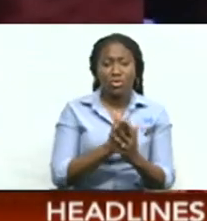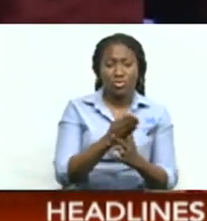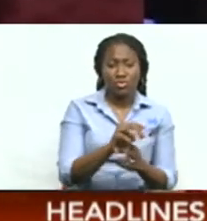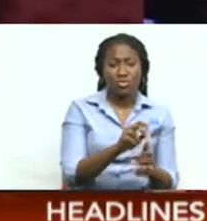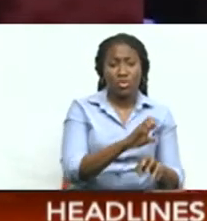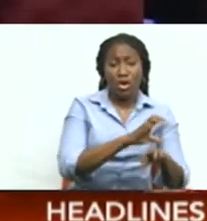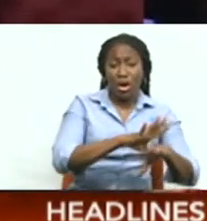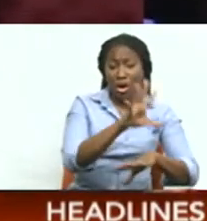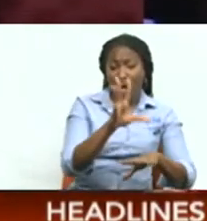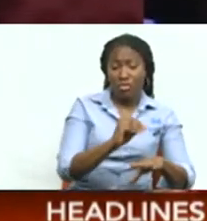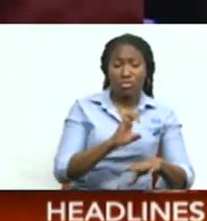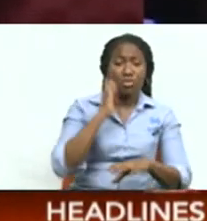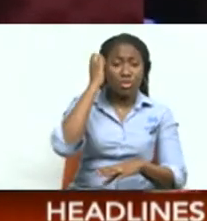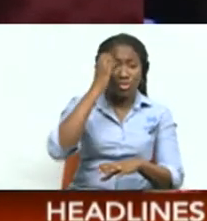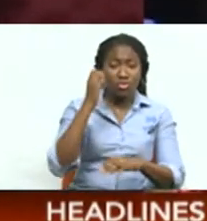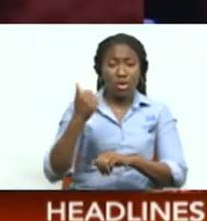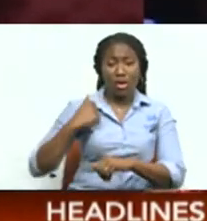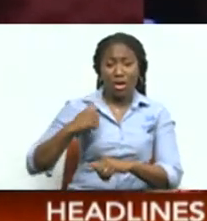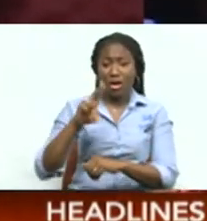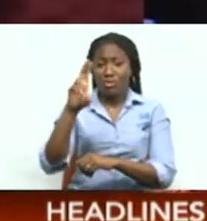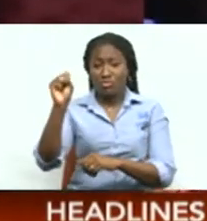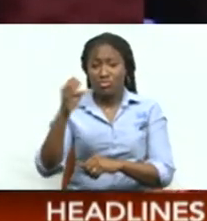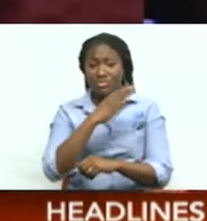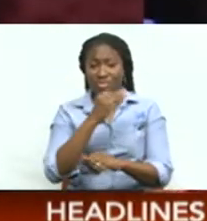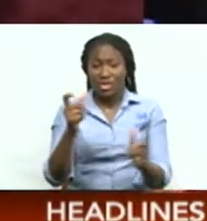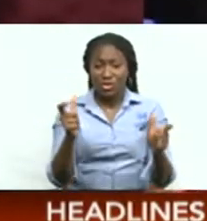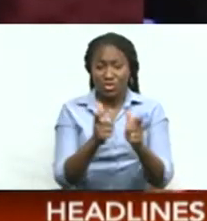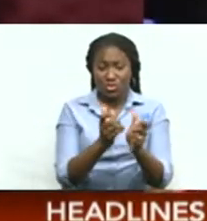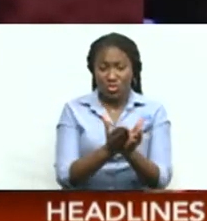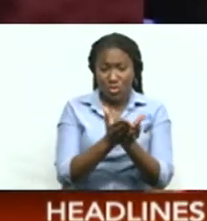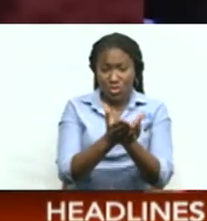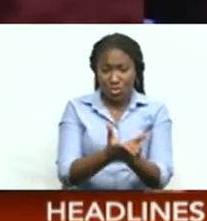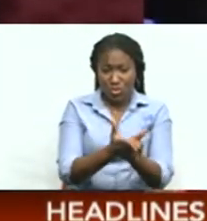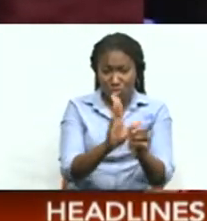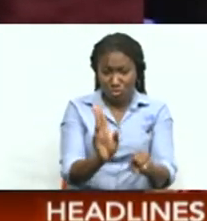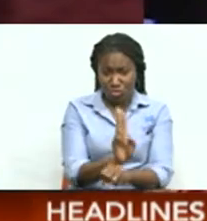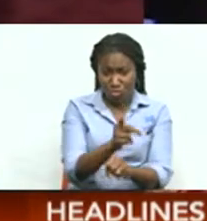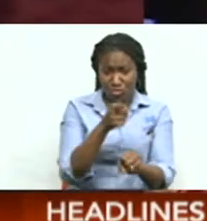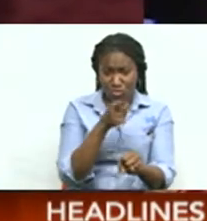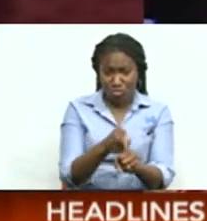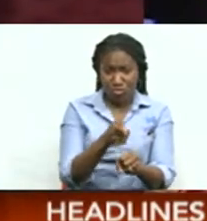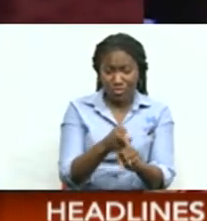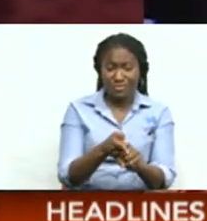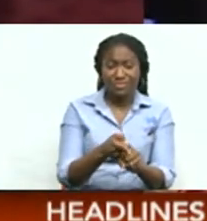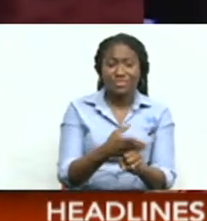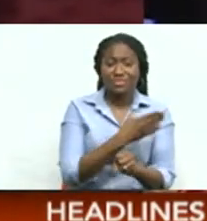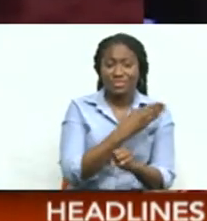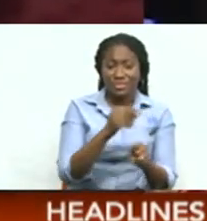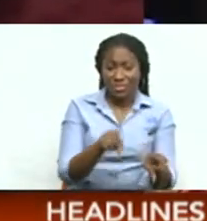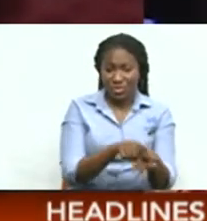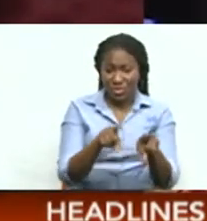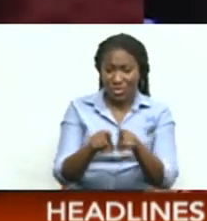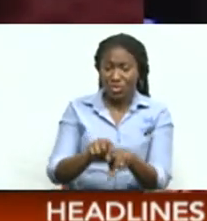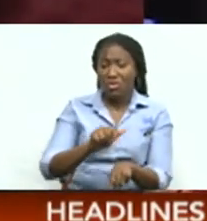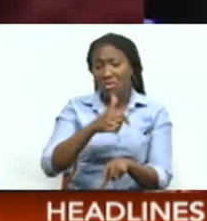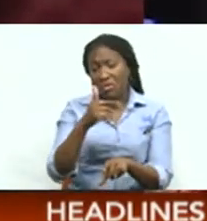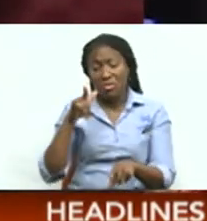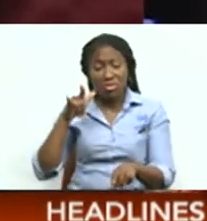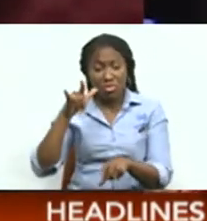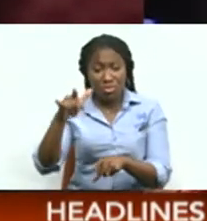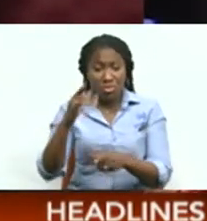States Small fishing vessels known as pirogues Other means are through pleasure boats and commercial aircraft